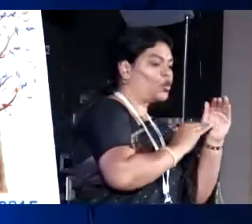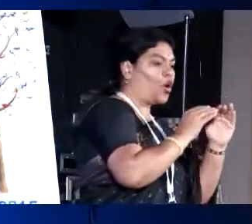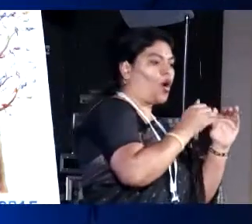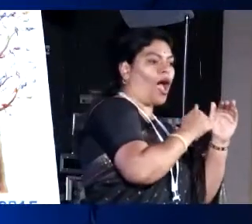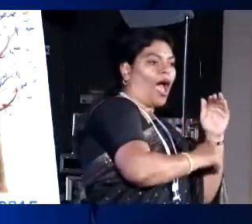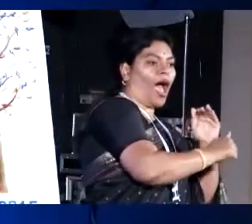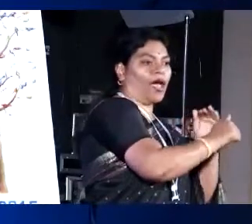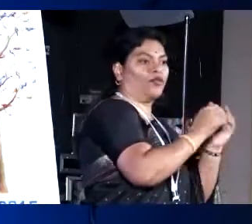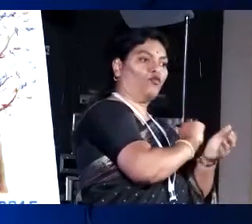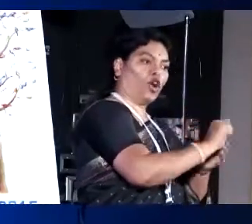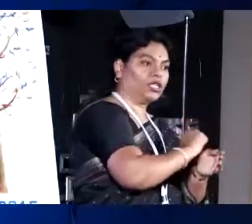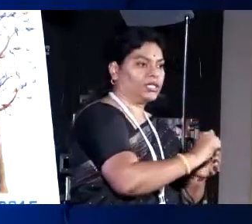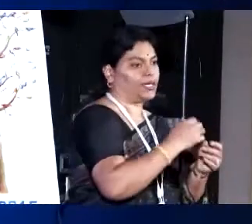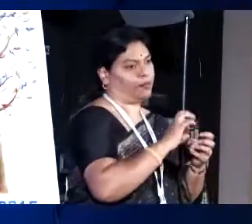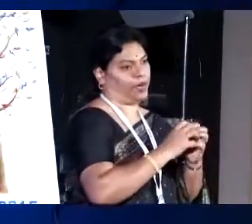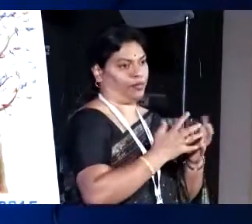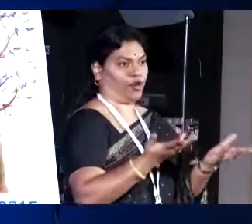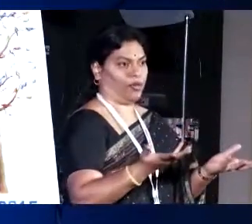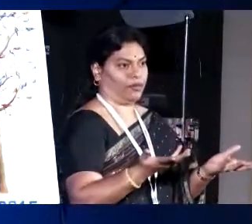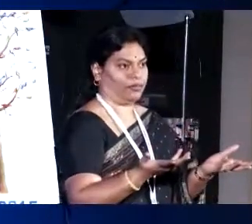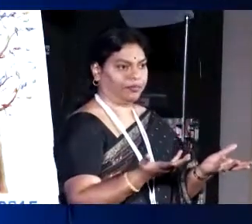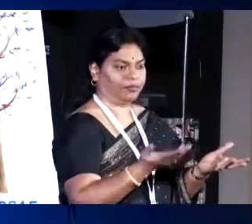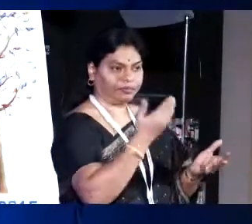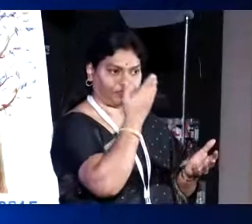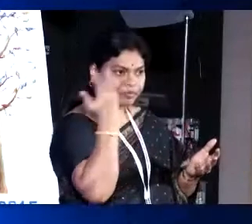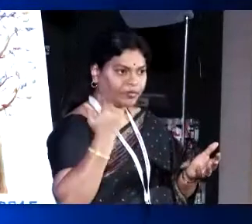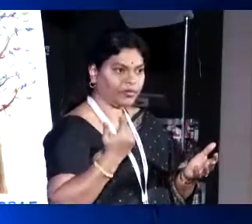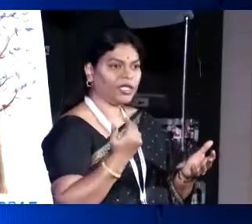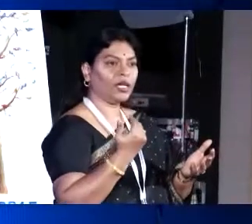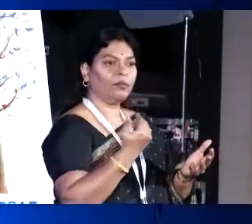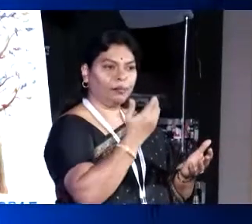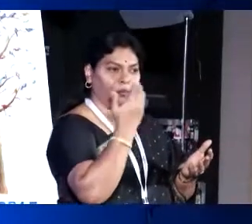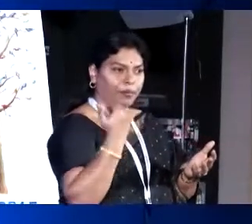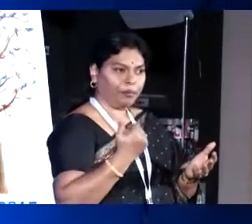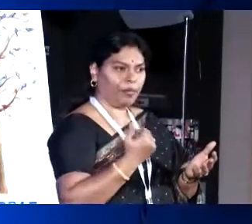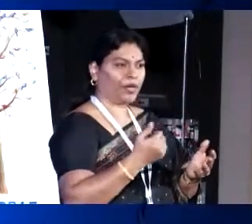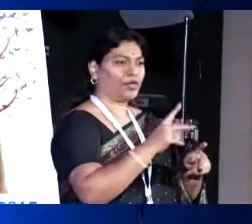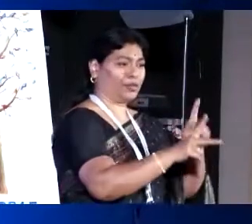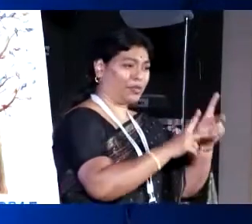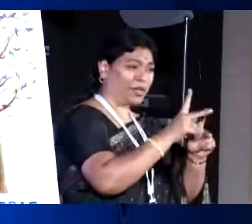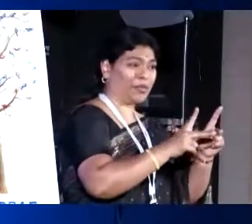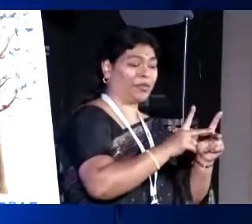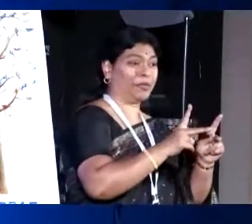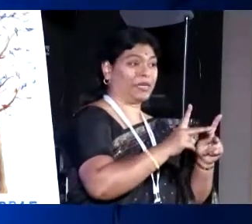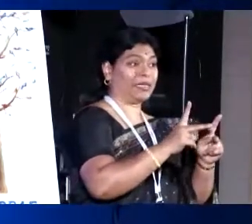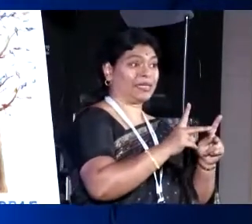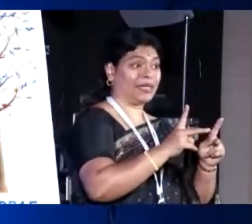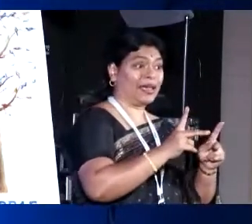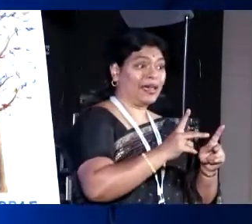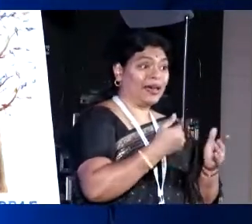Washing itself is a big problem because now the life depends on public taps. Public taps in the name of public conveniences is always put up at a public place.